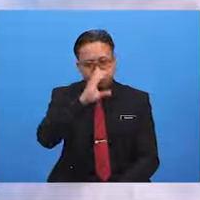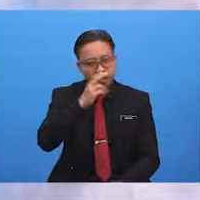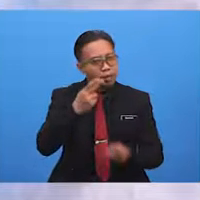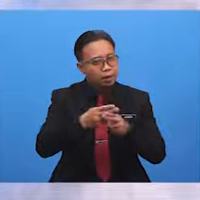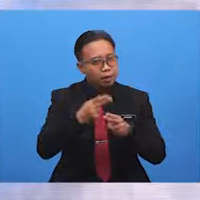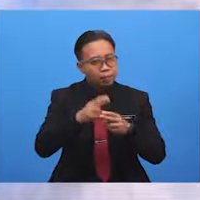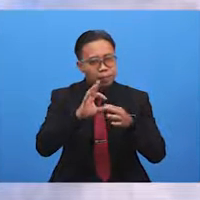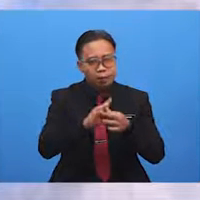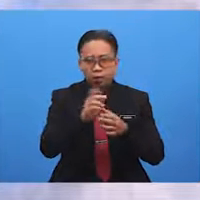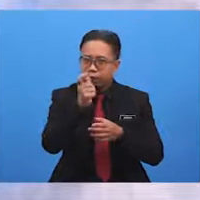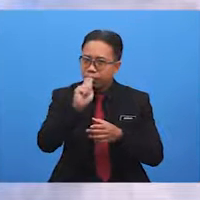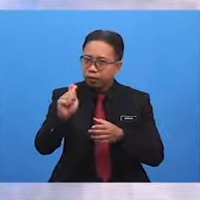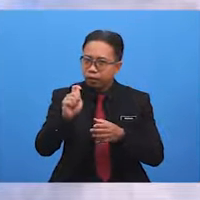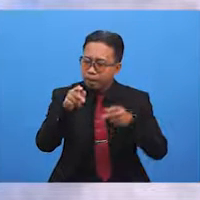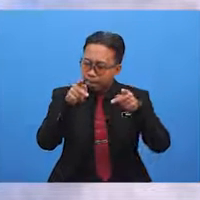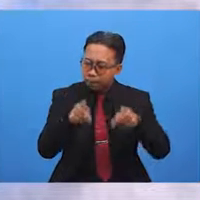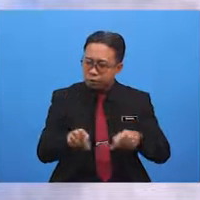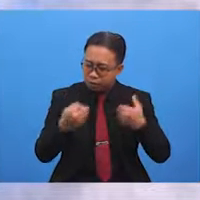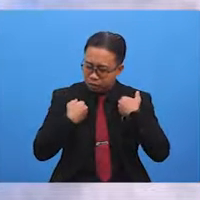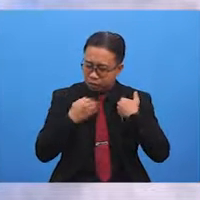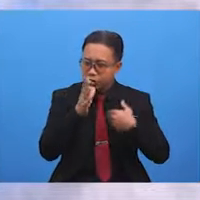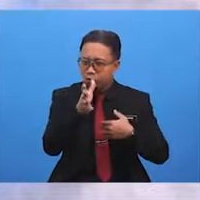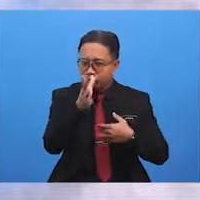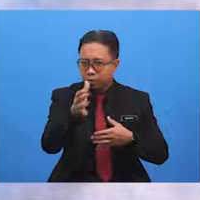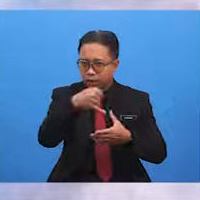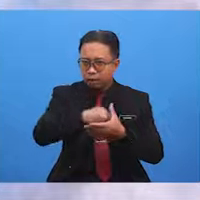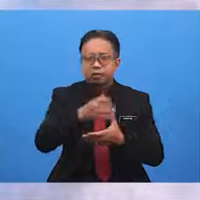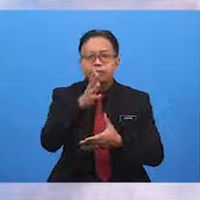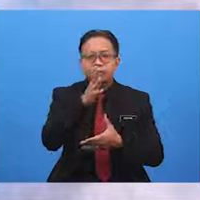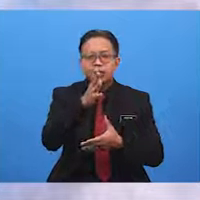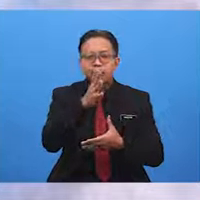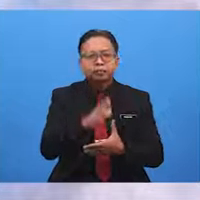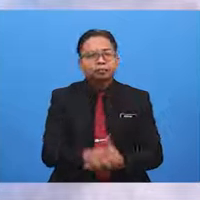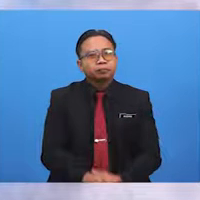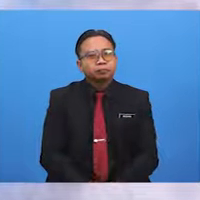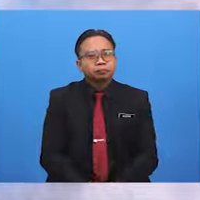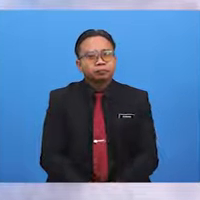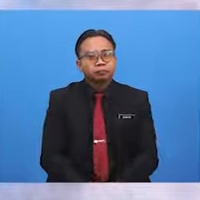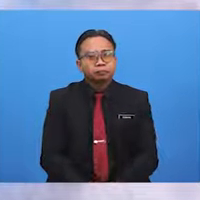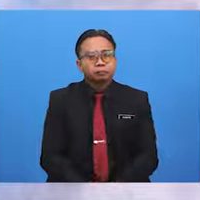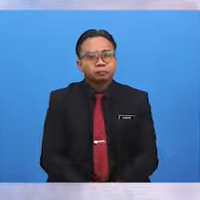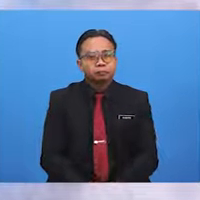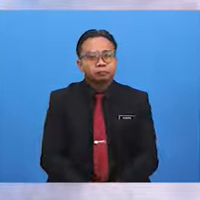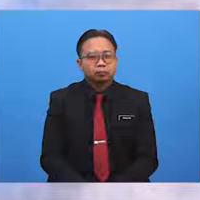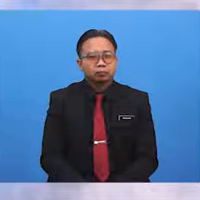of the person who has a grandmother in Melaka. Ah, we do